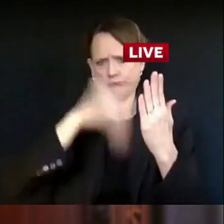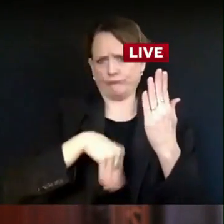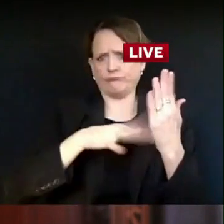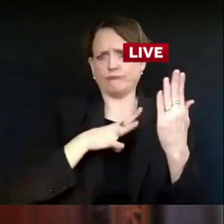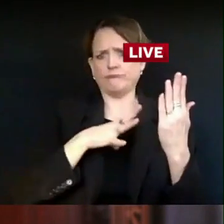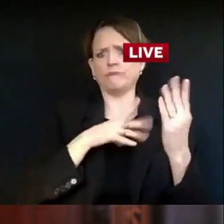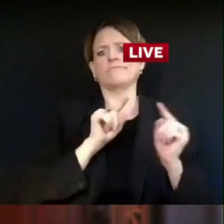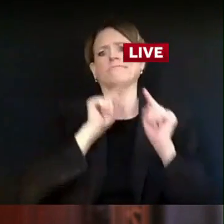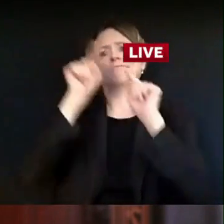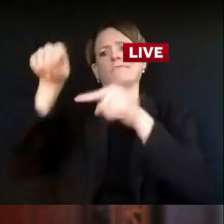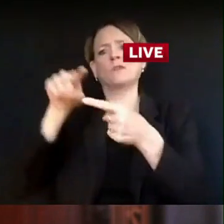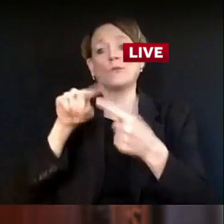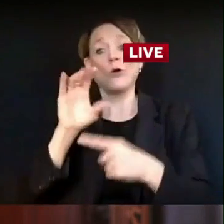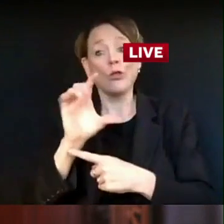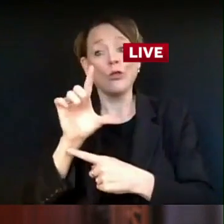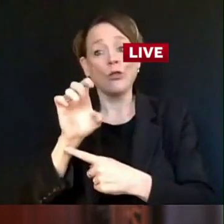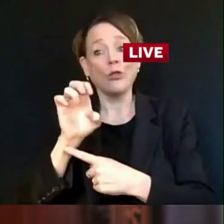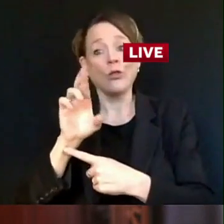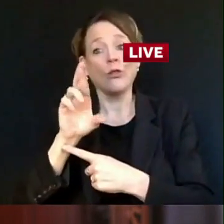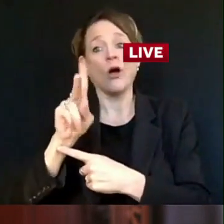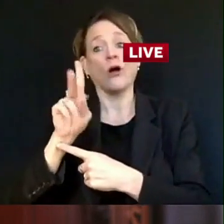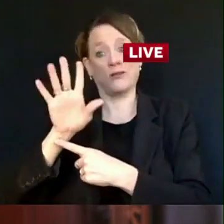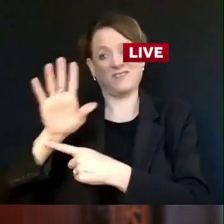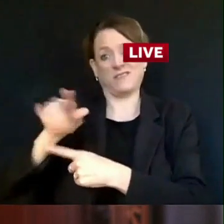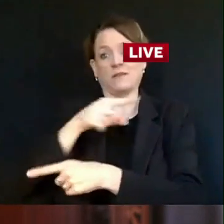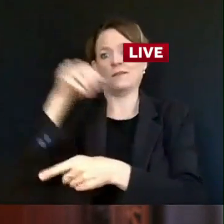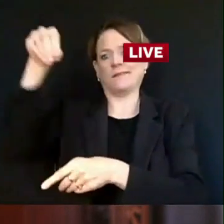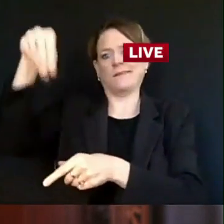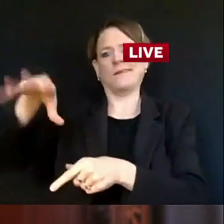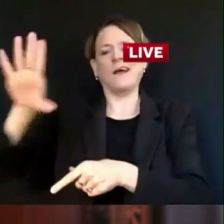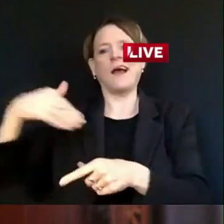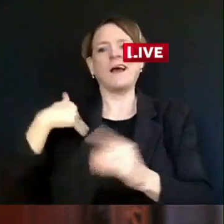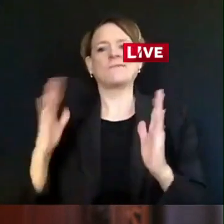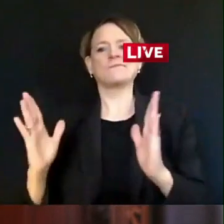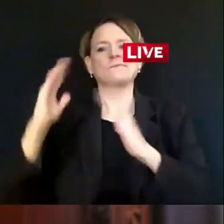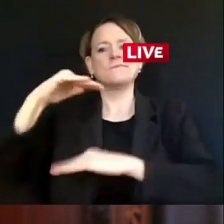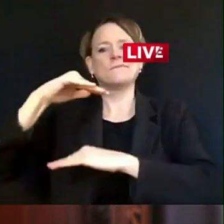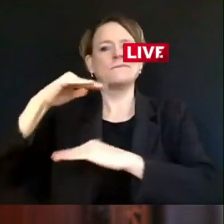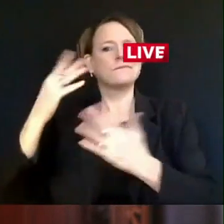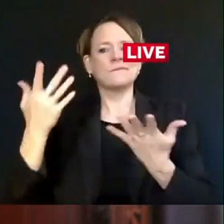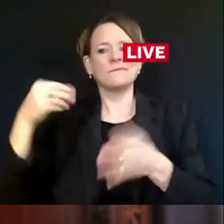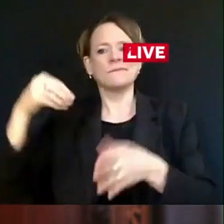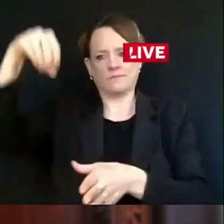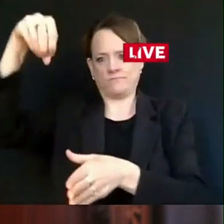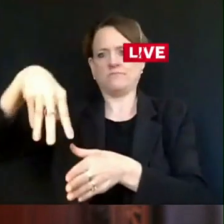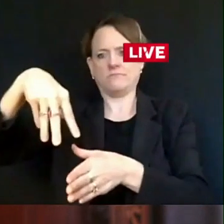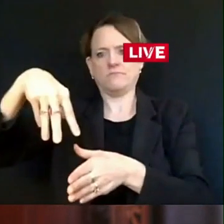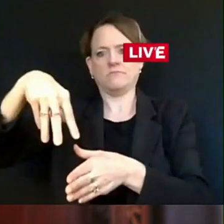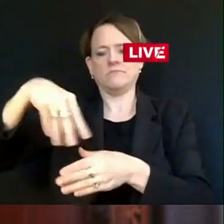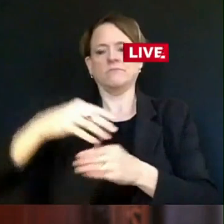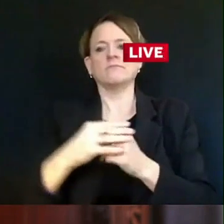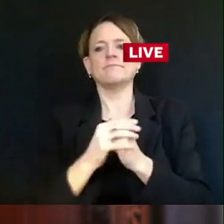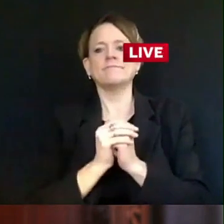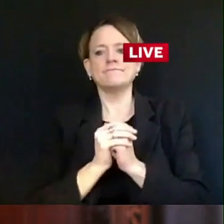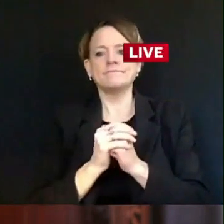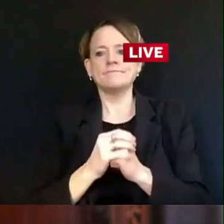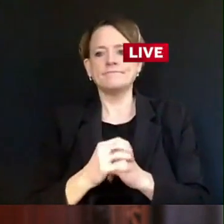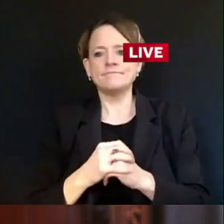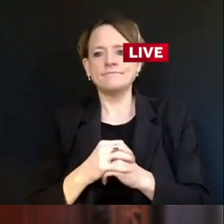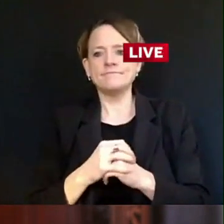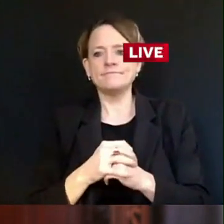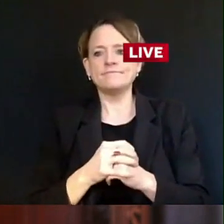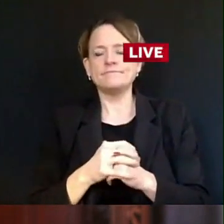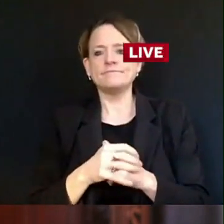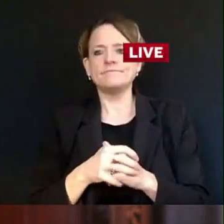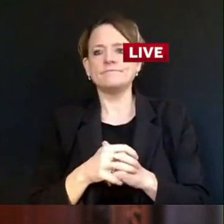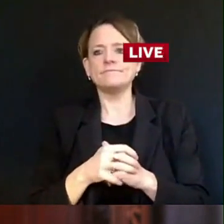locations. You can also find out if you can drop your ballot off at your polling place on Election Day by reading the instructions that